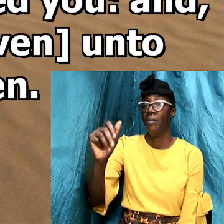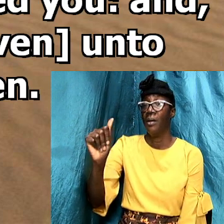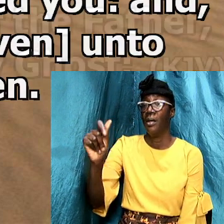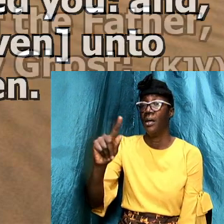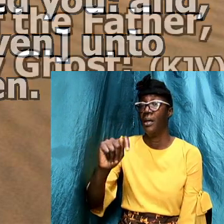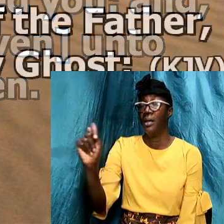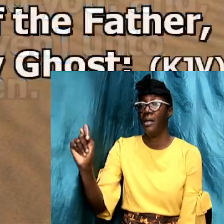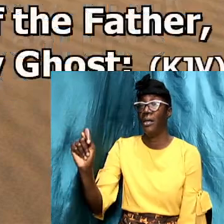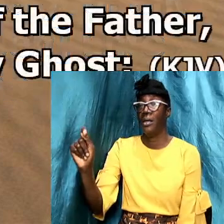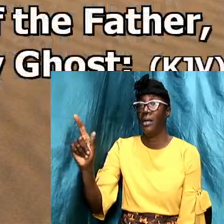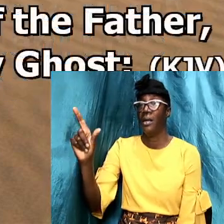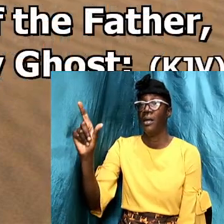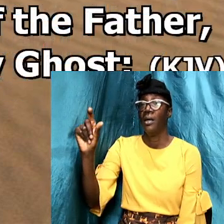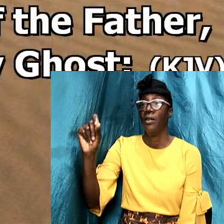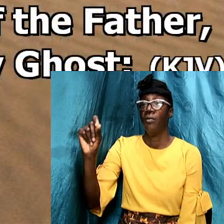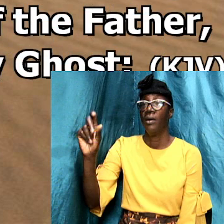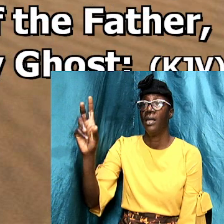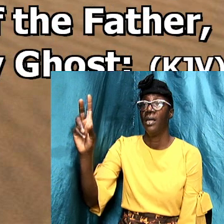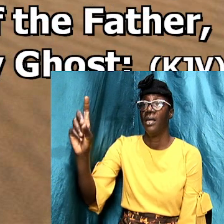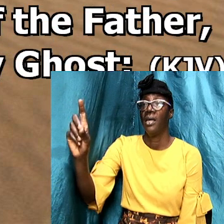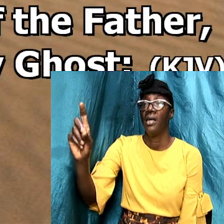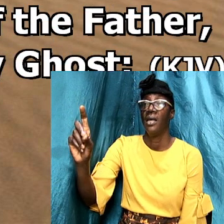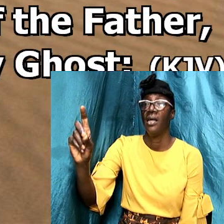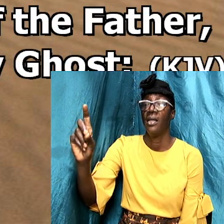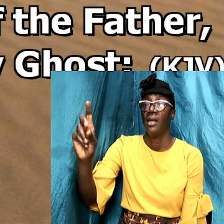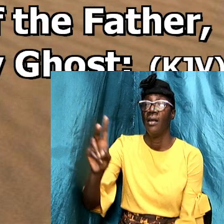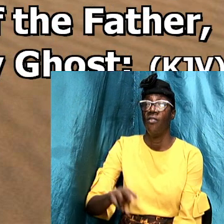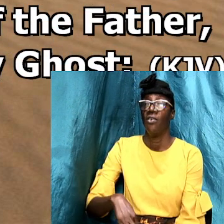and I want somebody to show me something else